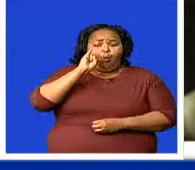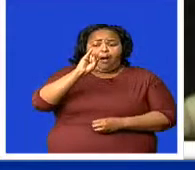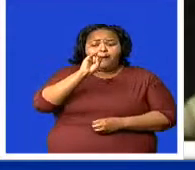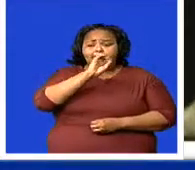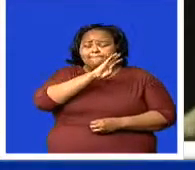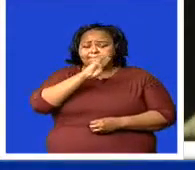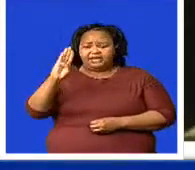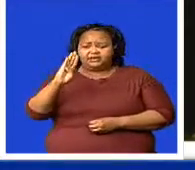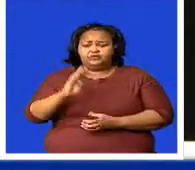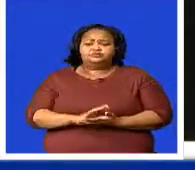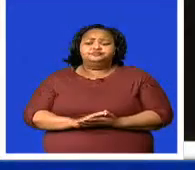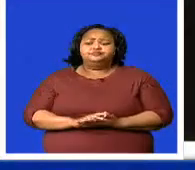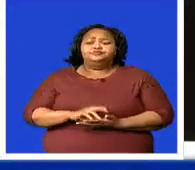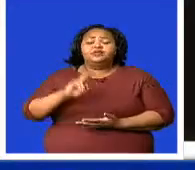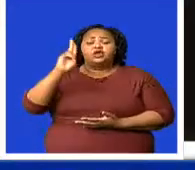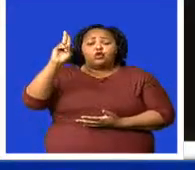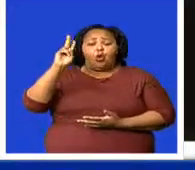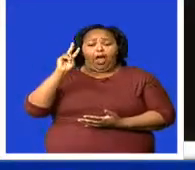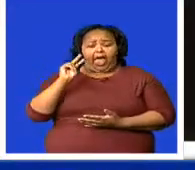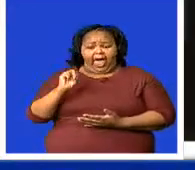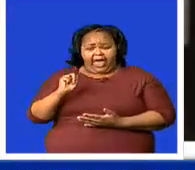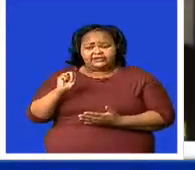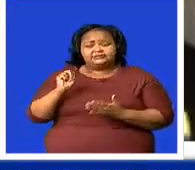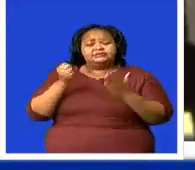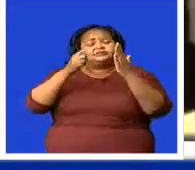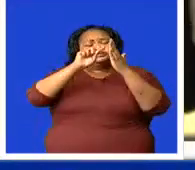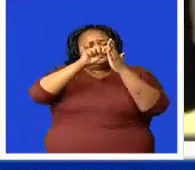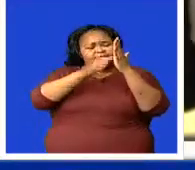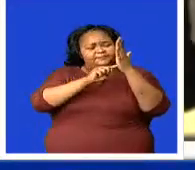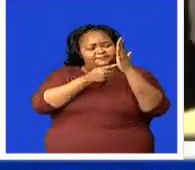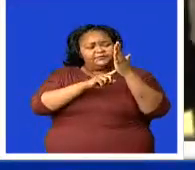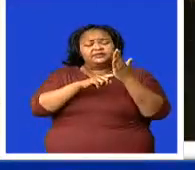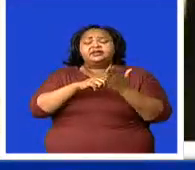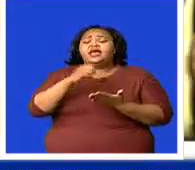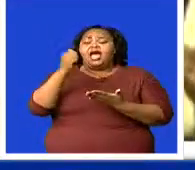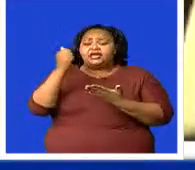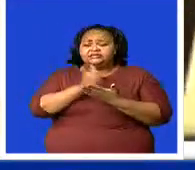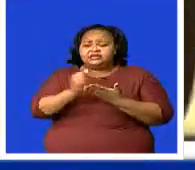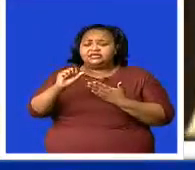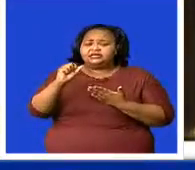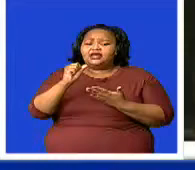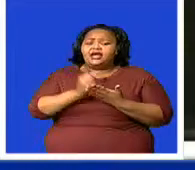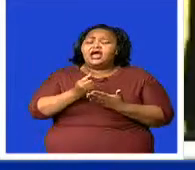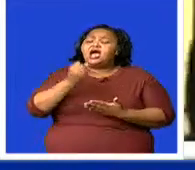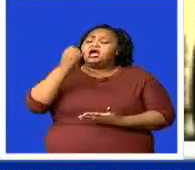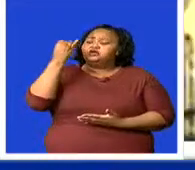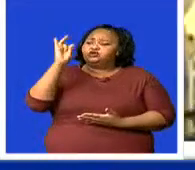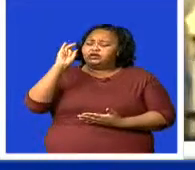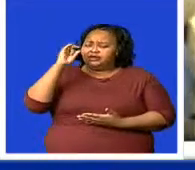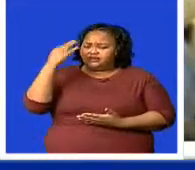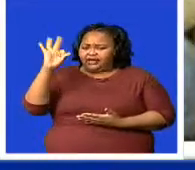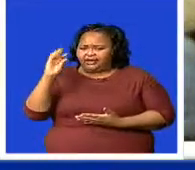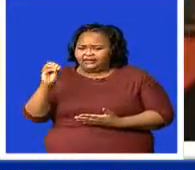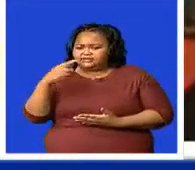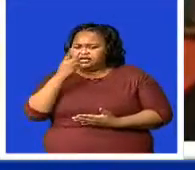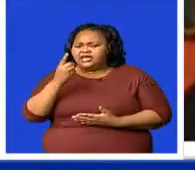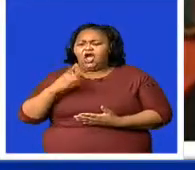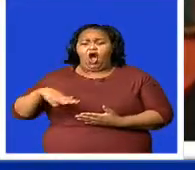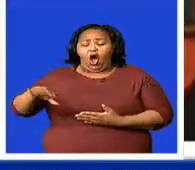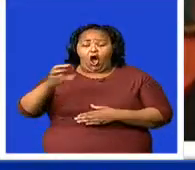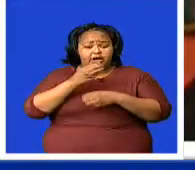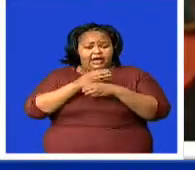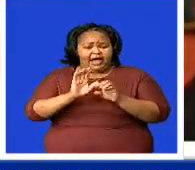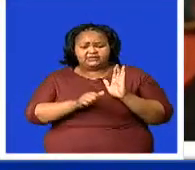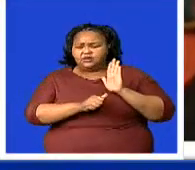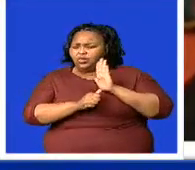The United Nations Sustainable Development Goals Agenda 2030 states that all countries should ensure that no one is left